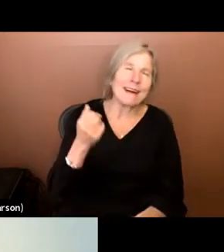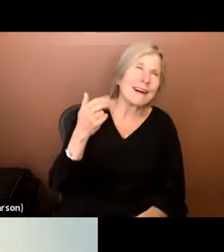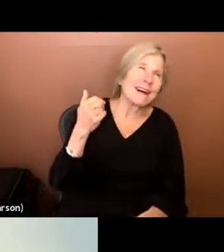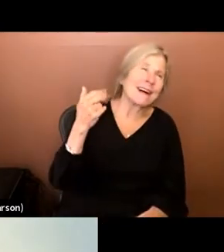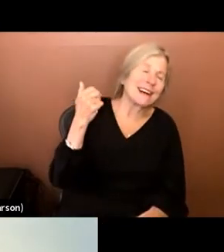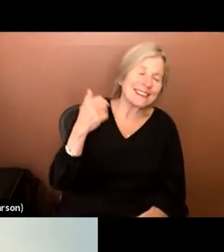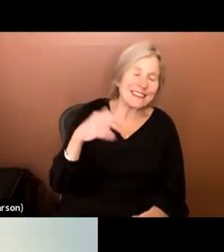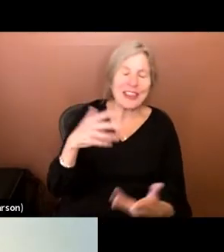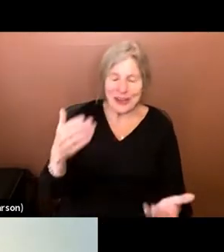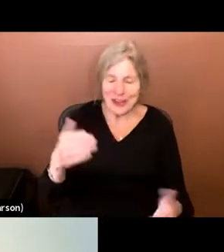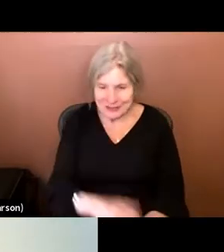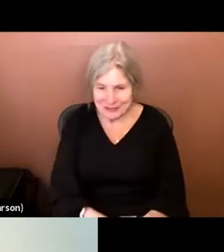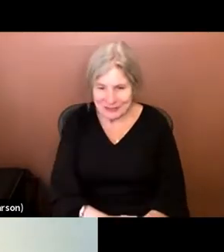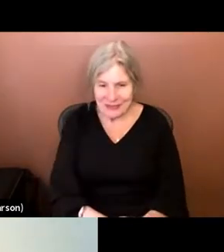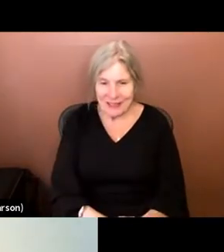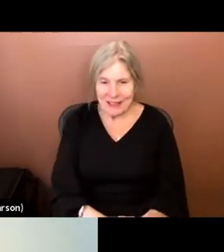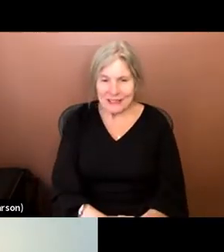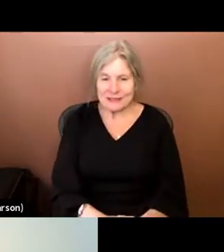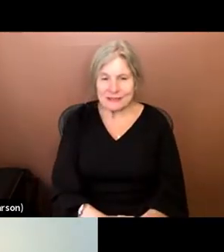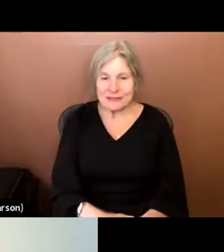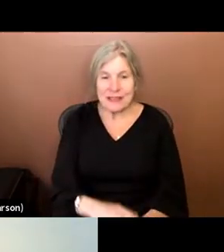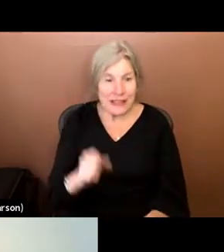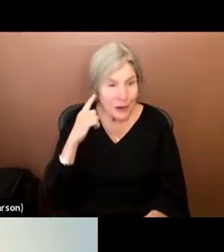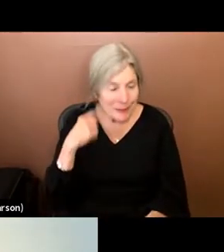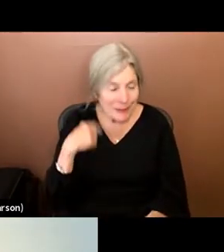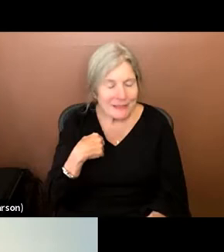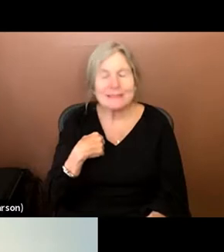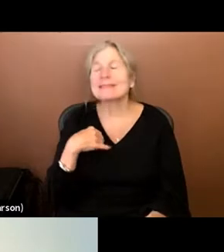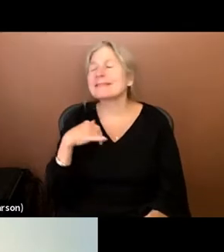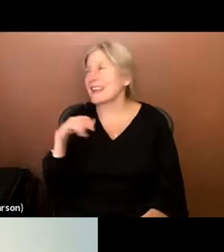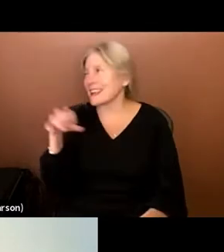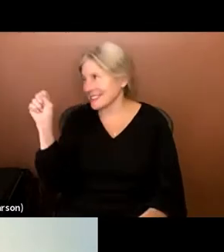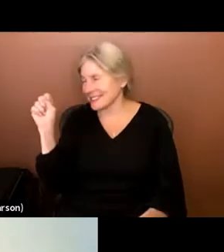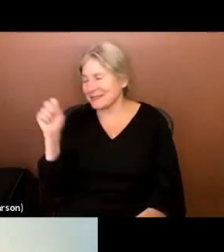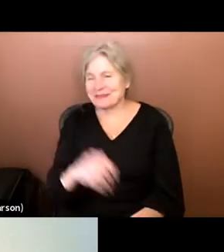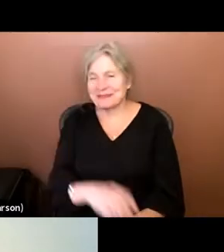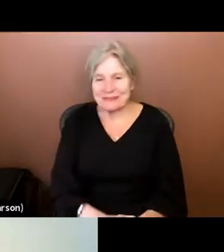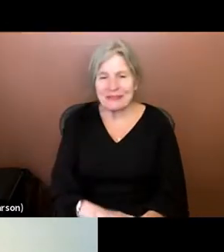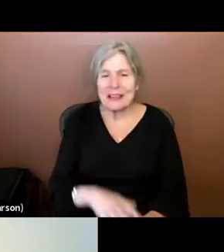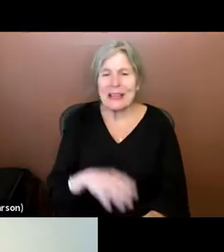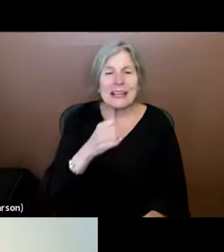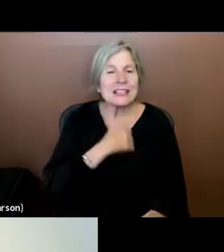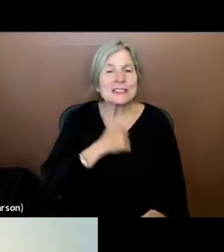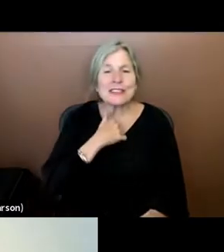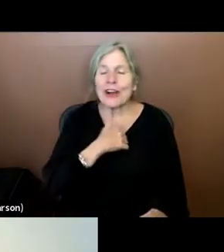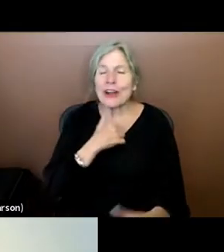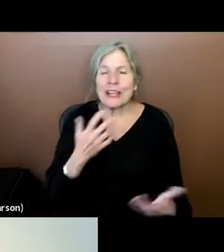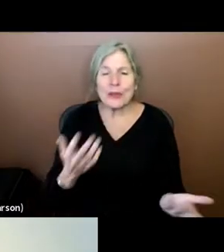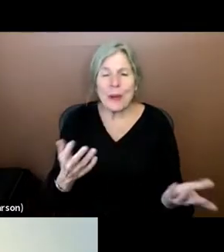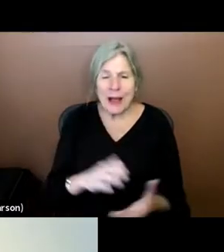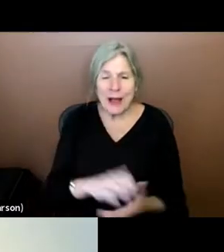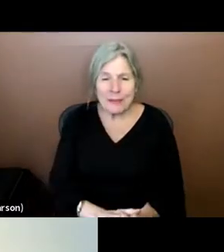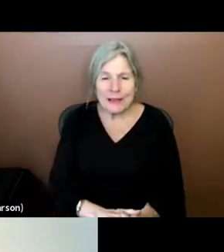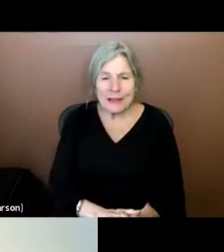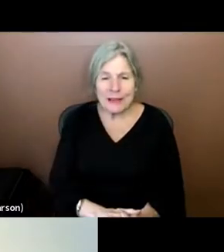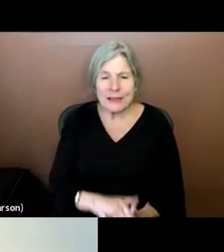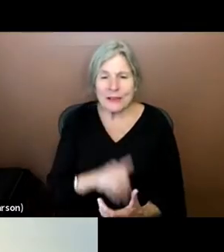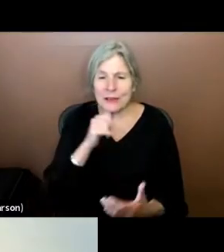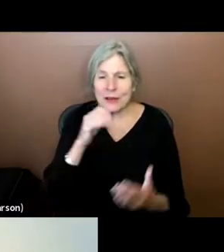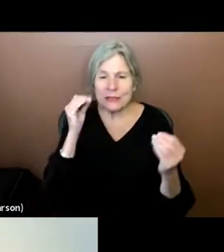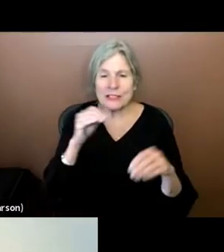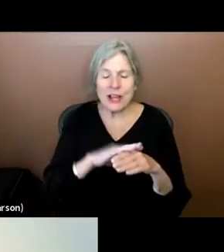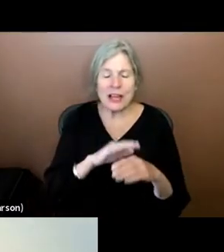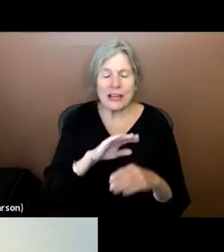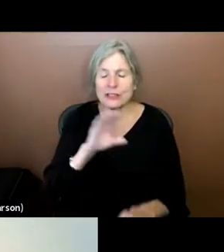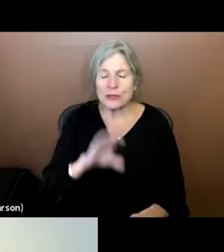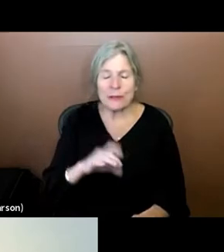There you go. Can you hear me? Yes. Sorry, you know, you don't teach on Zoom for a couple of